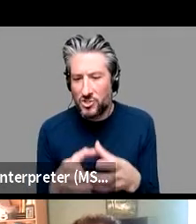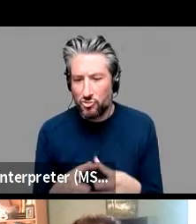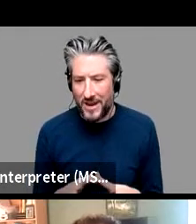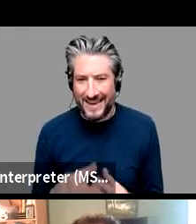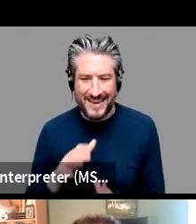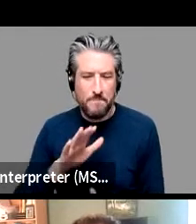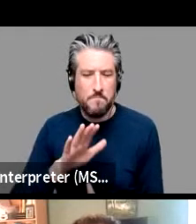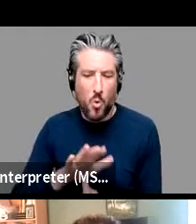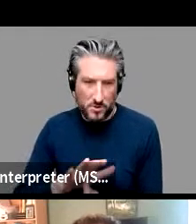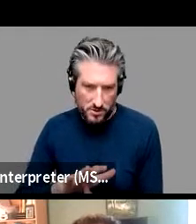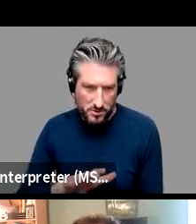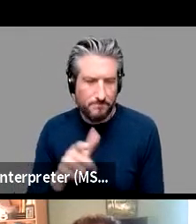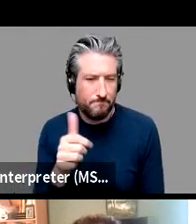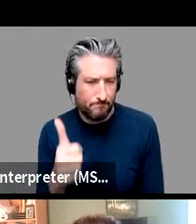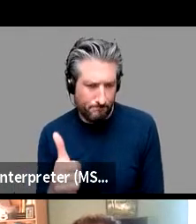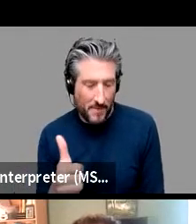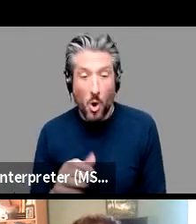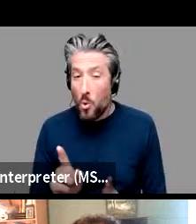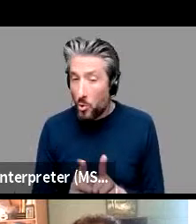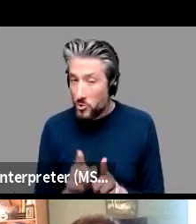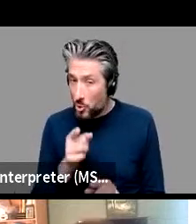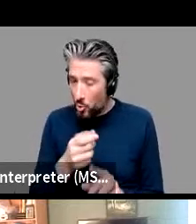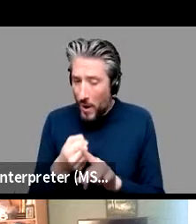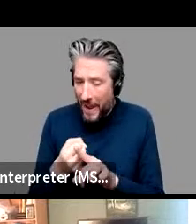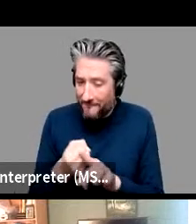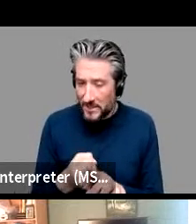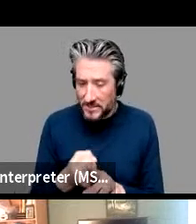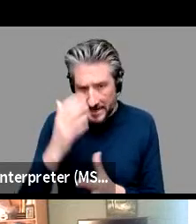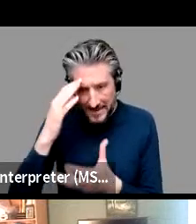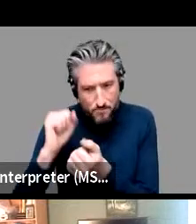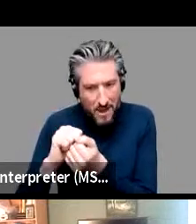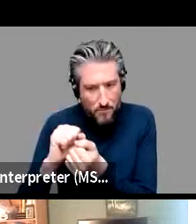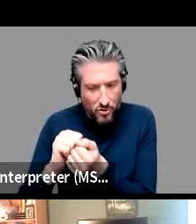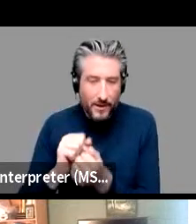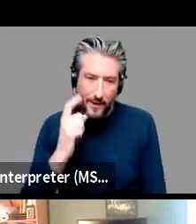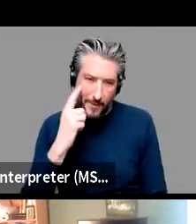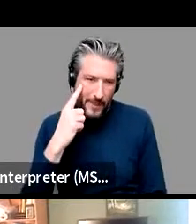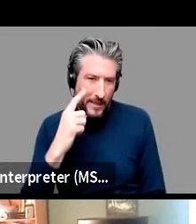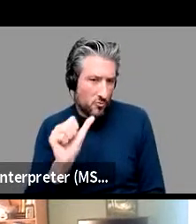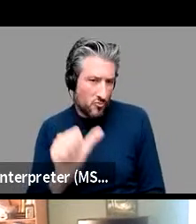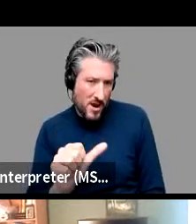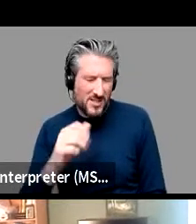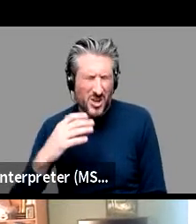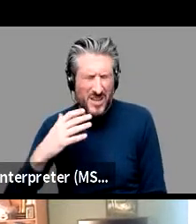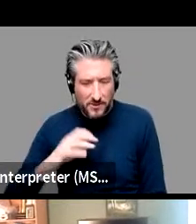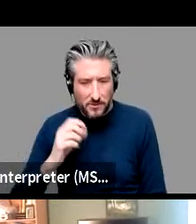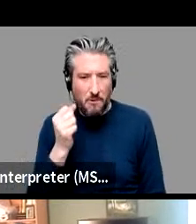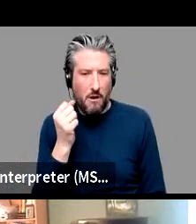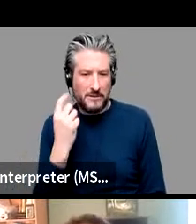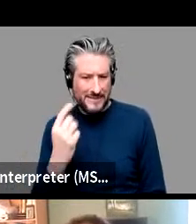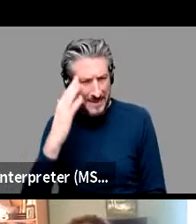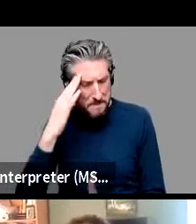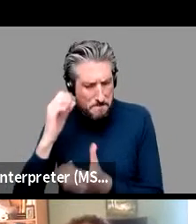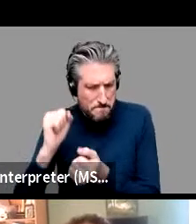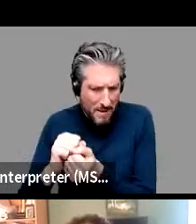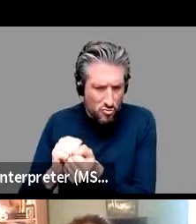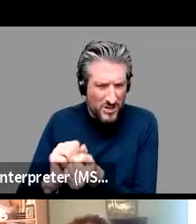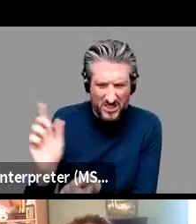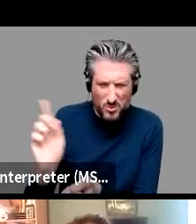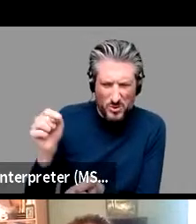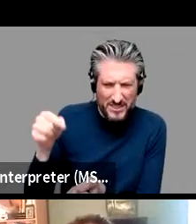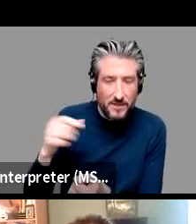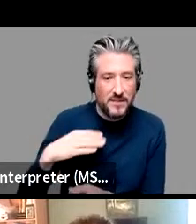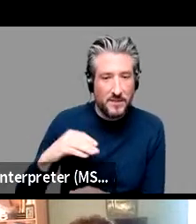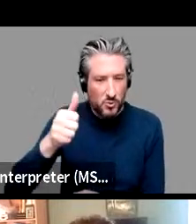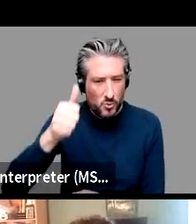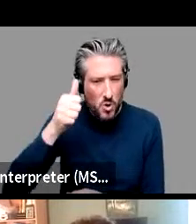appreciated your emphasis on memory i think memory is where what we need to understand better we know that we don't learn